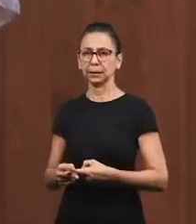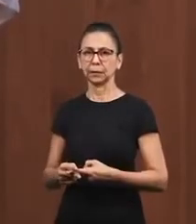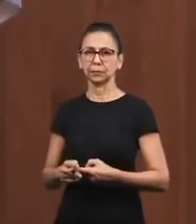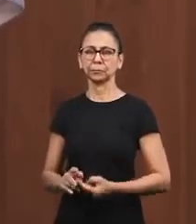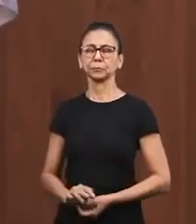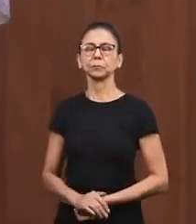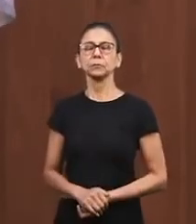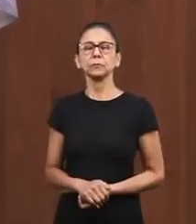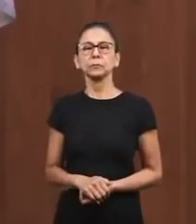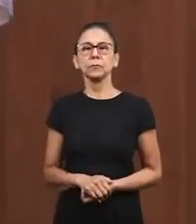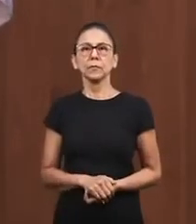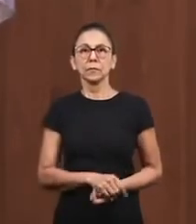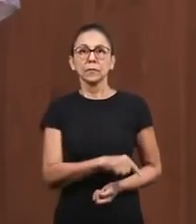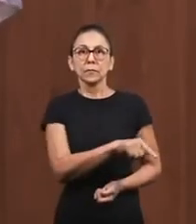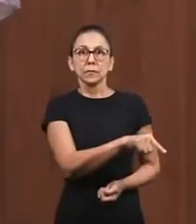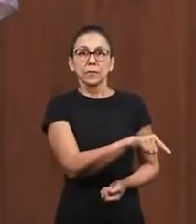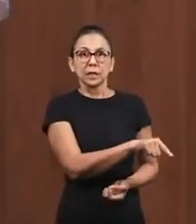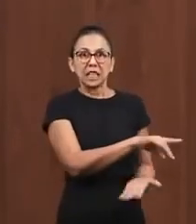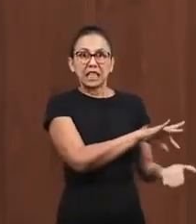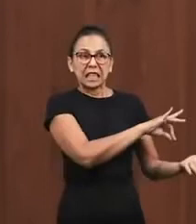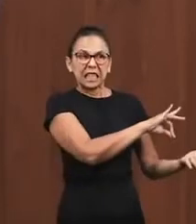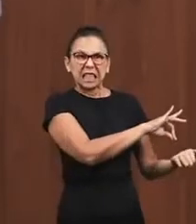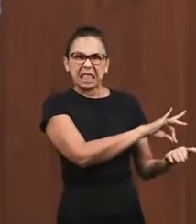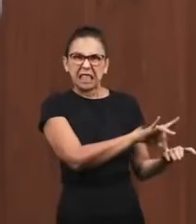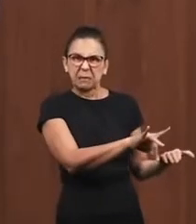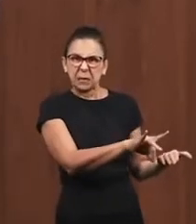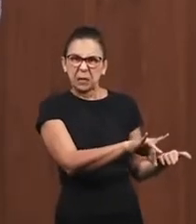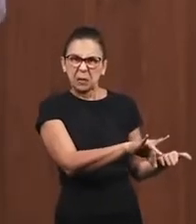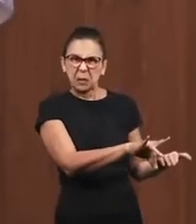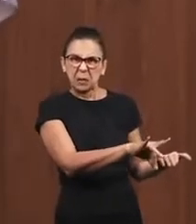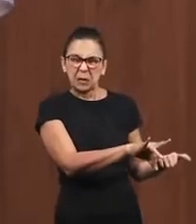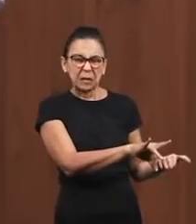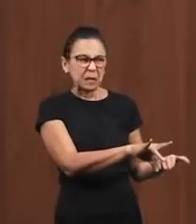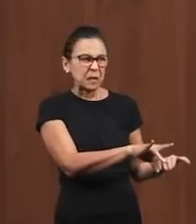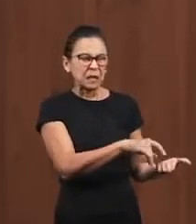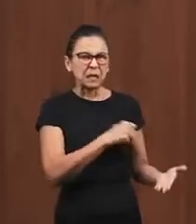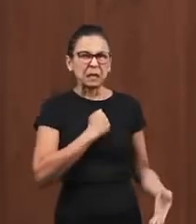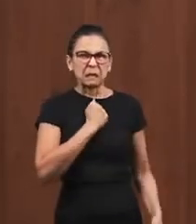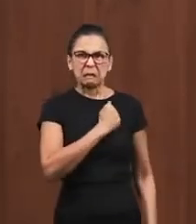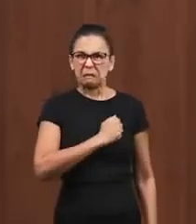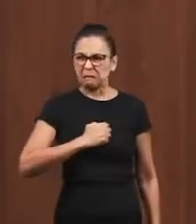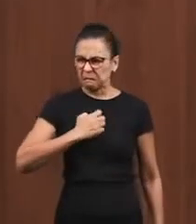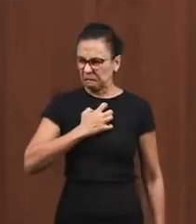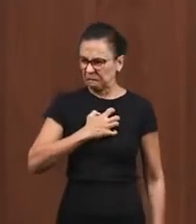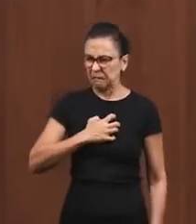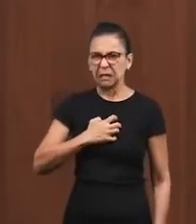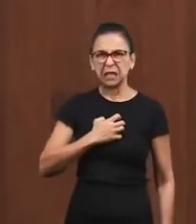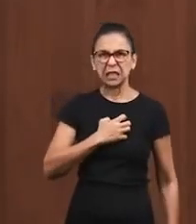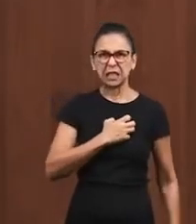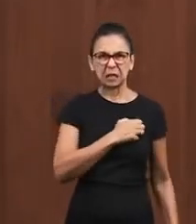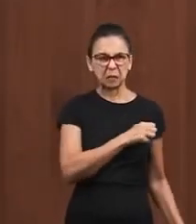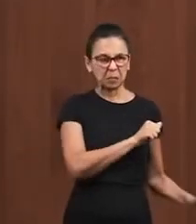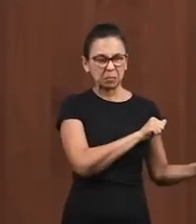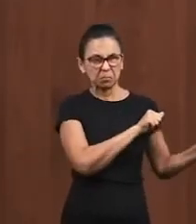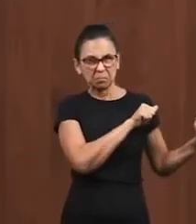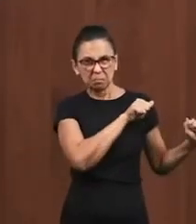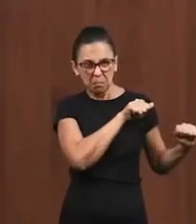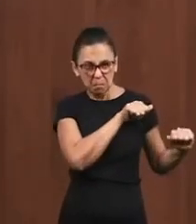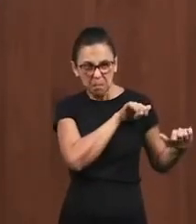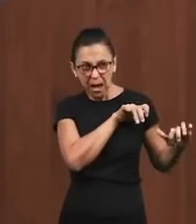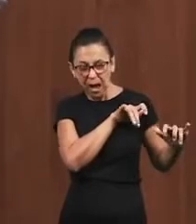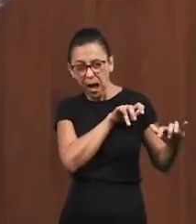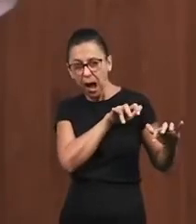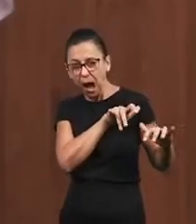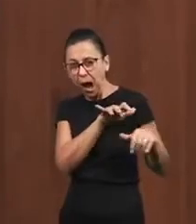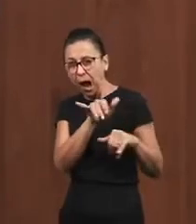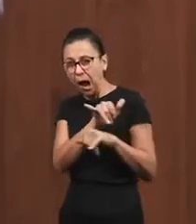out of Nehemiah's intent they rose up to stop that great work that